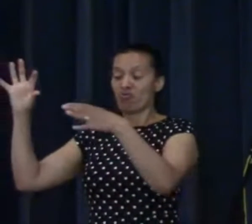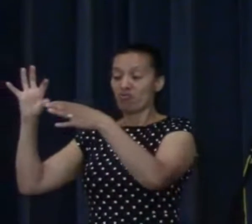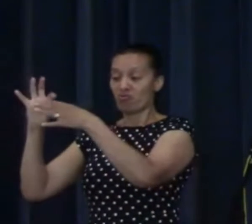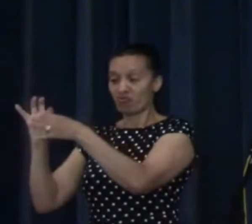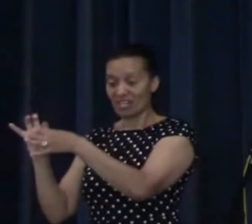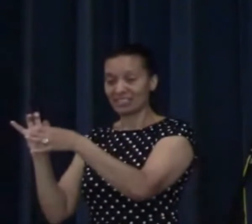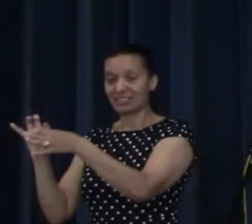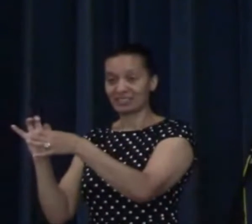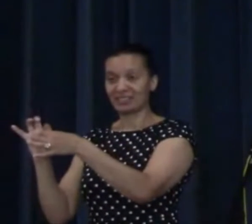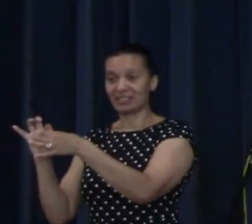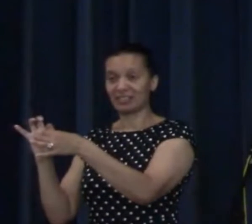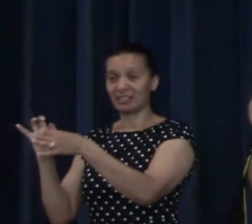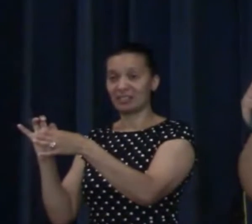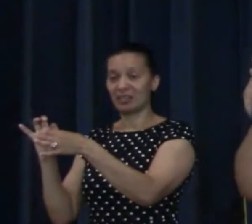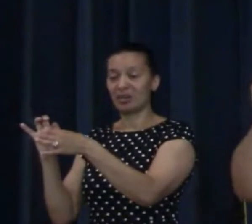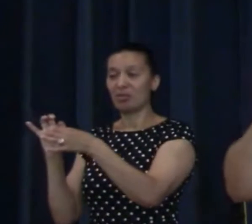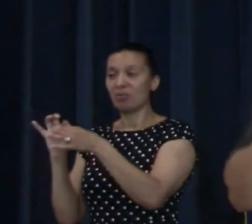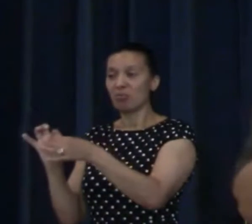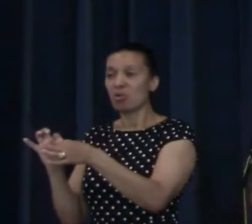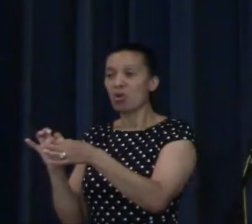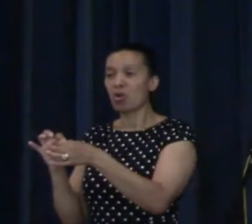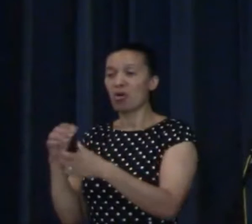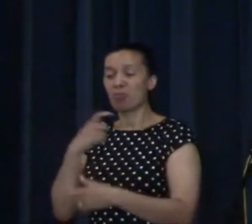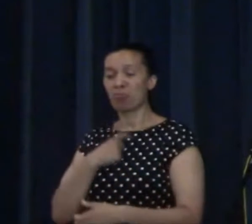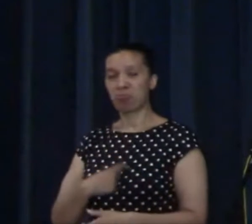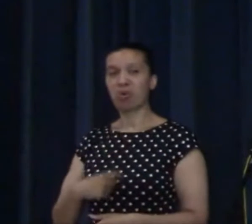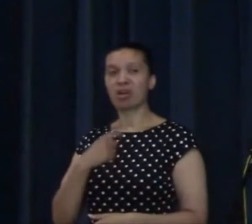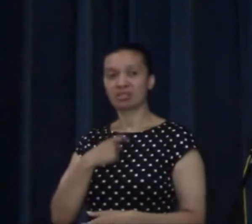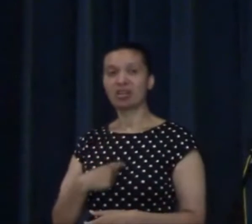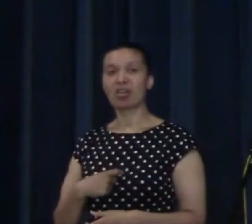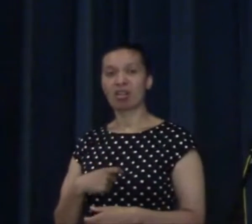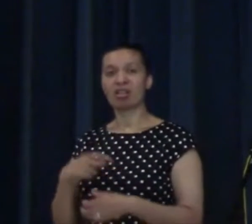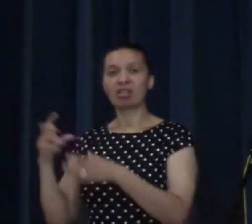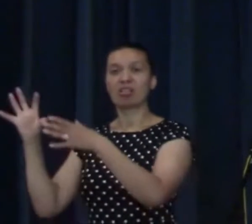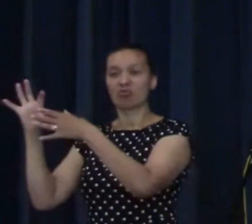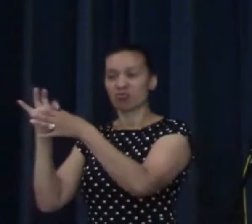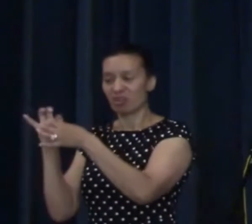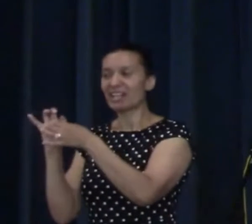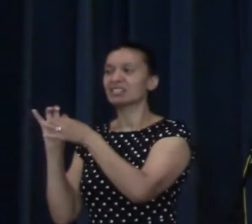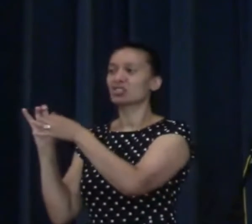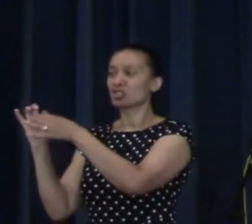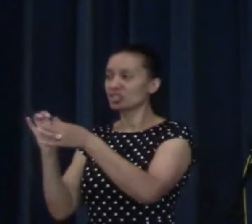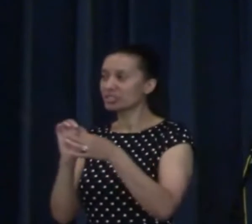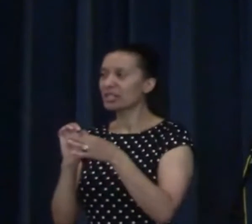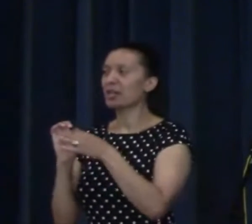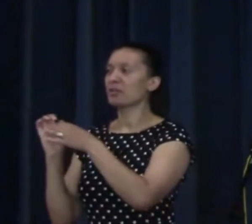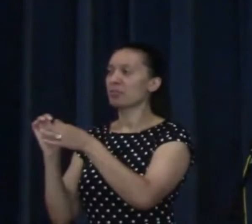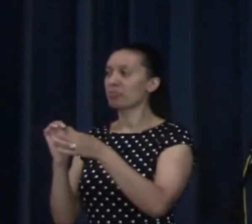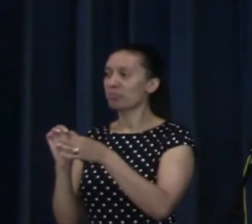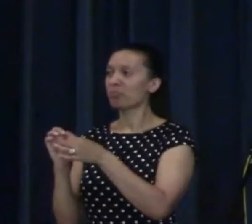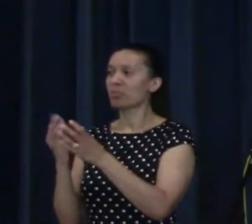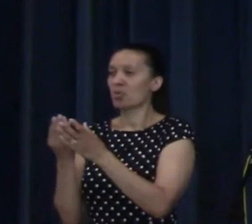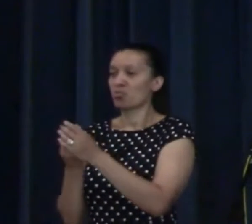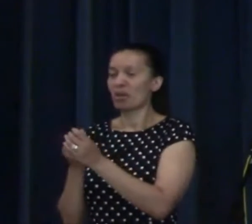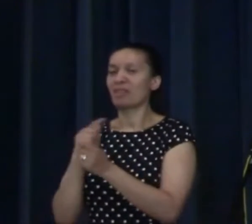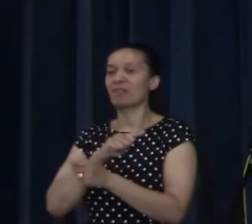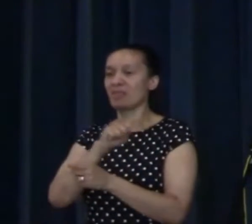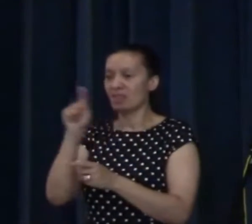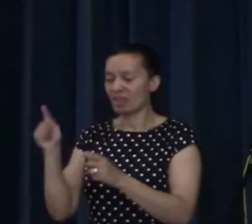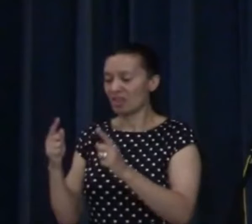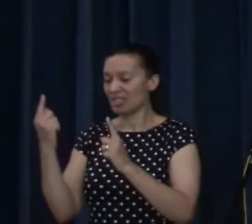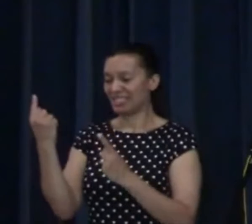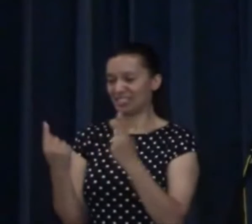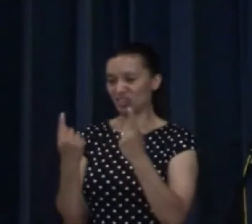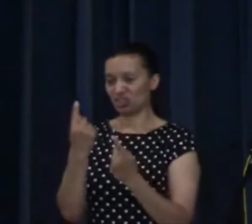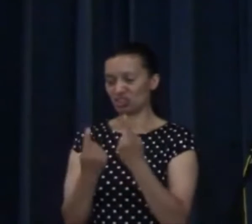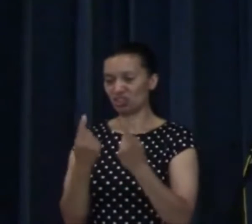Reconciliation is more intimate. It's more personal. And that's what God wants. He wants a personal relationship with each one of us.